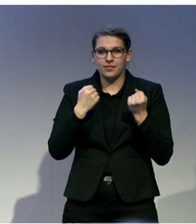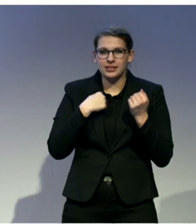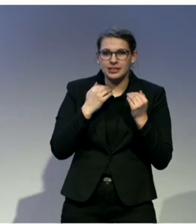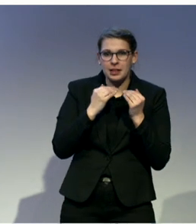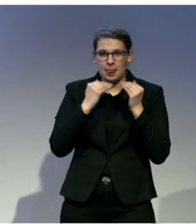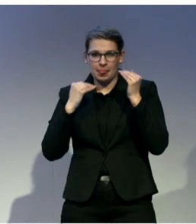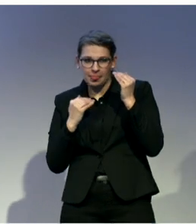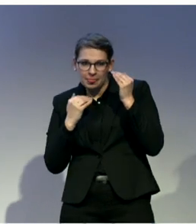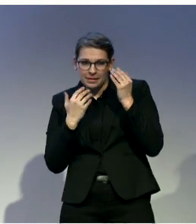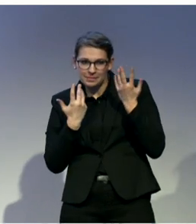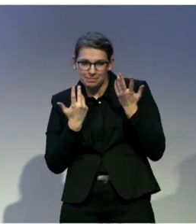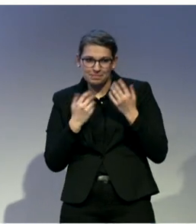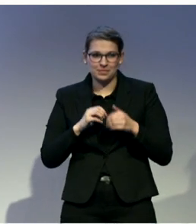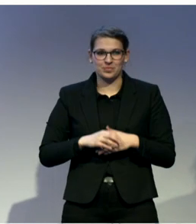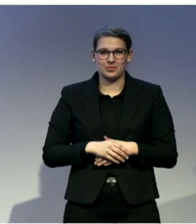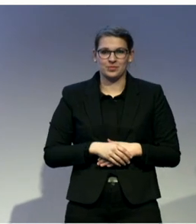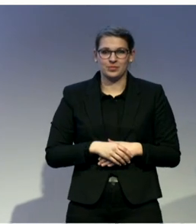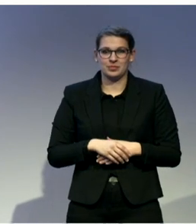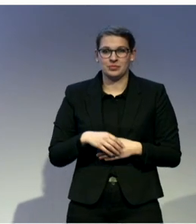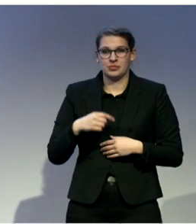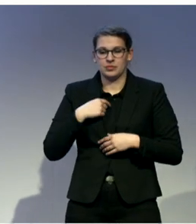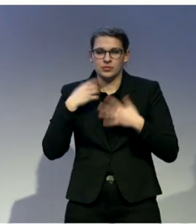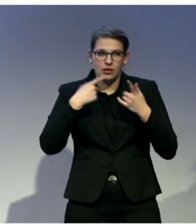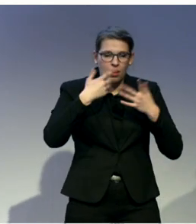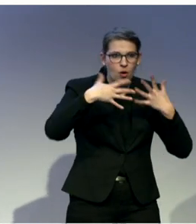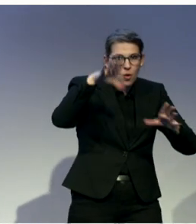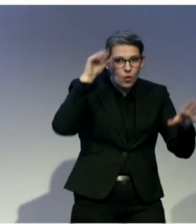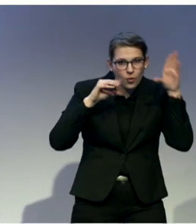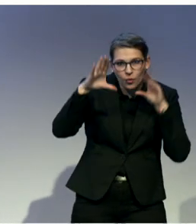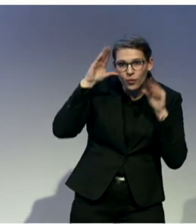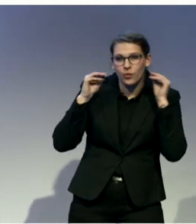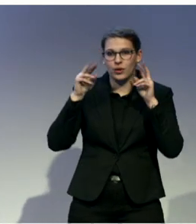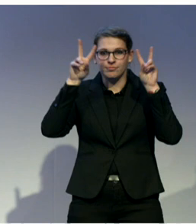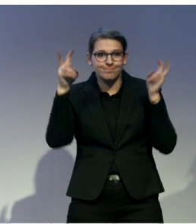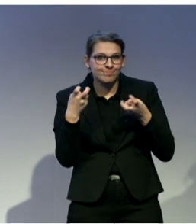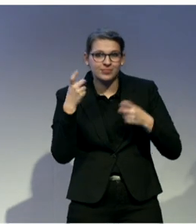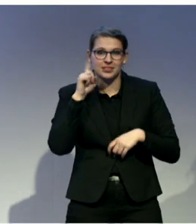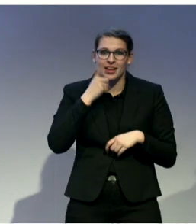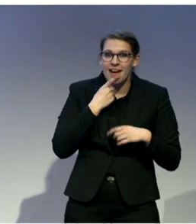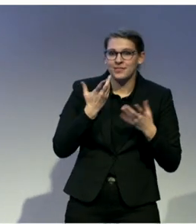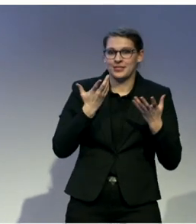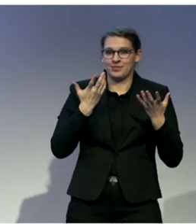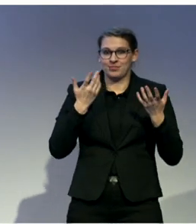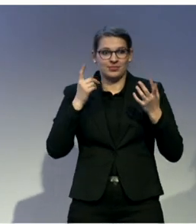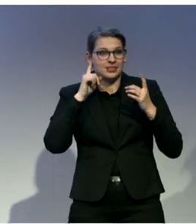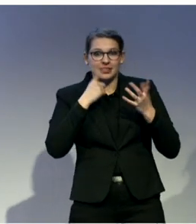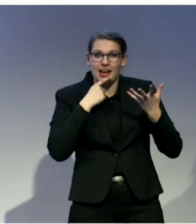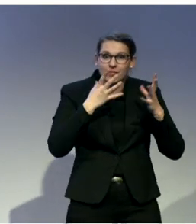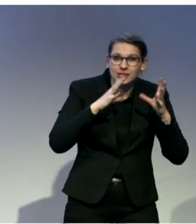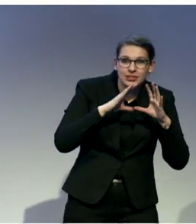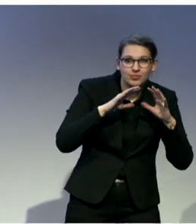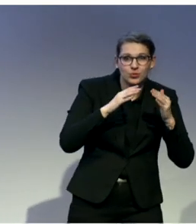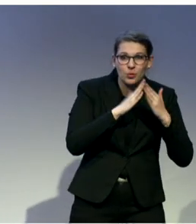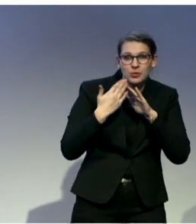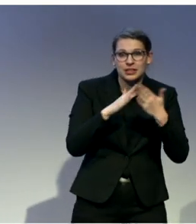really learned a lot about deaf community, deaf identity, and deaf culture and education in China, which was a life-changing experience